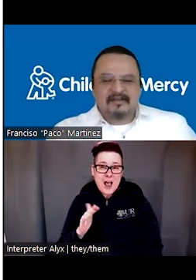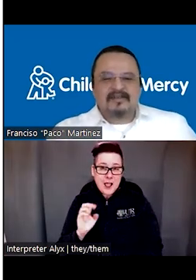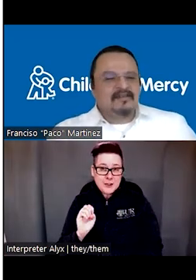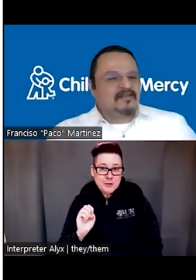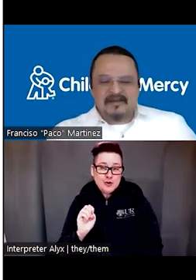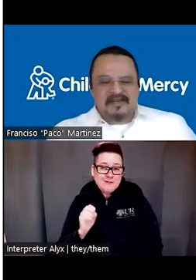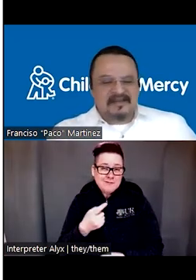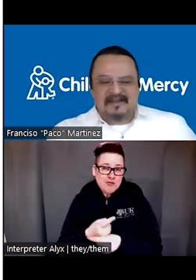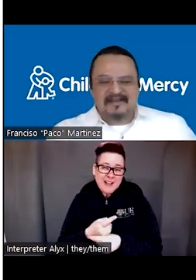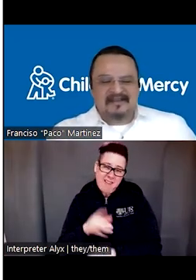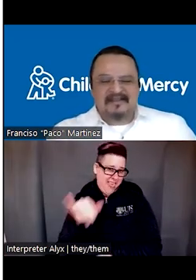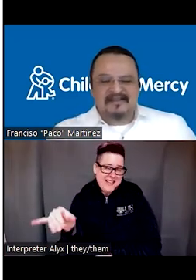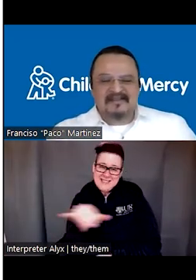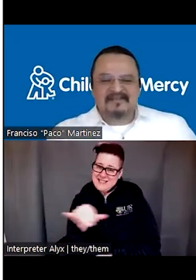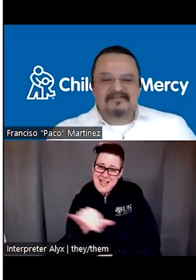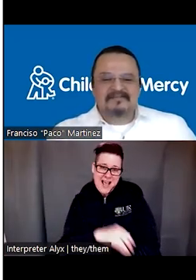So this is the same thing.